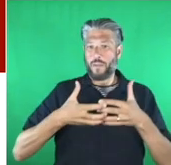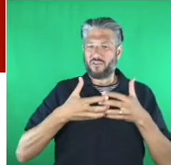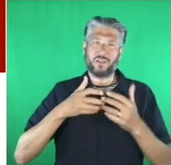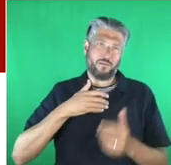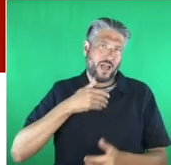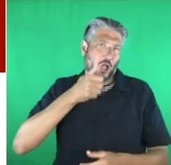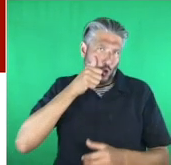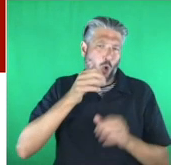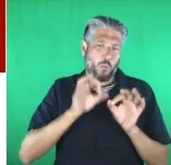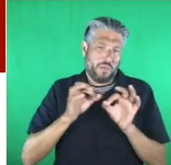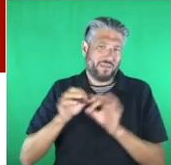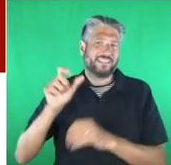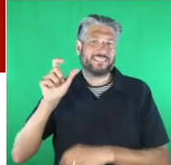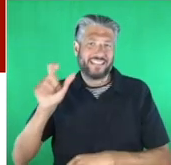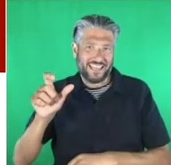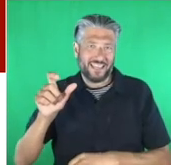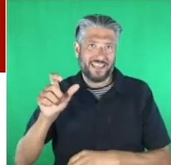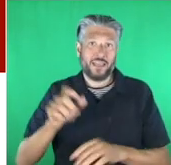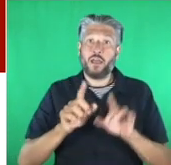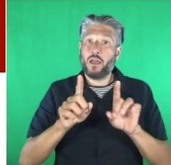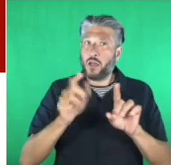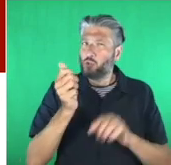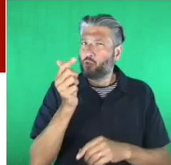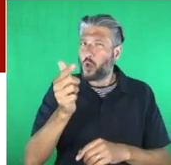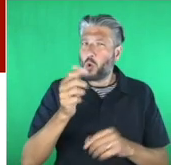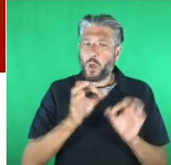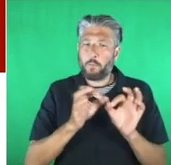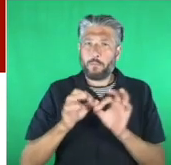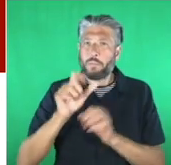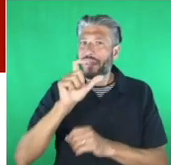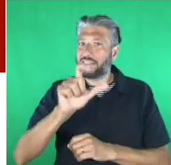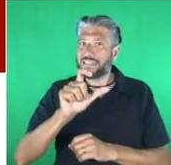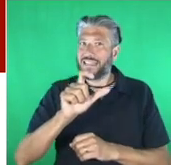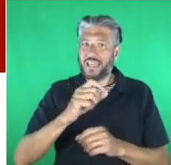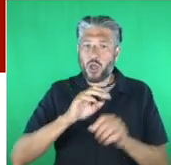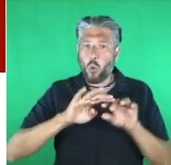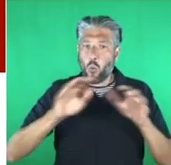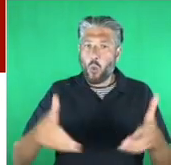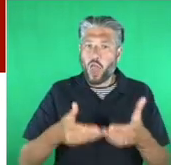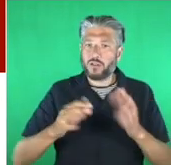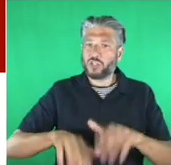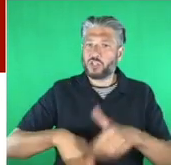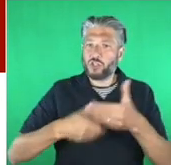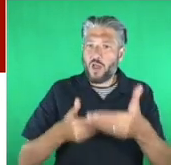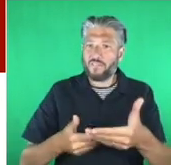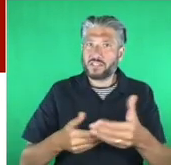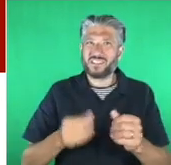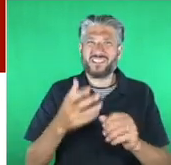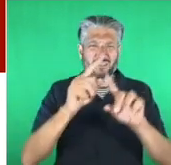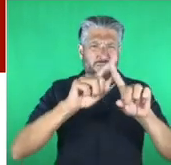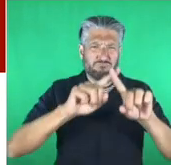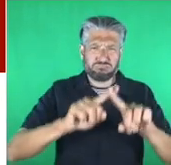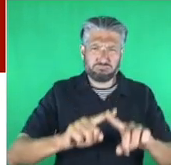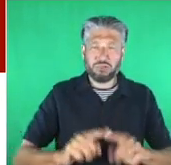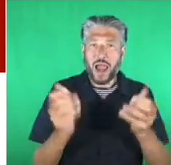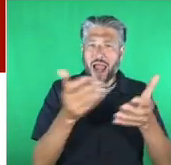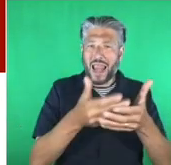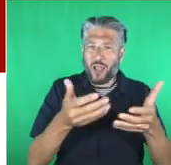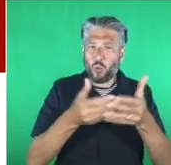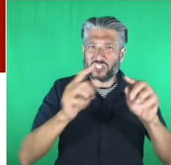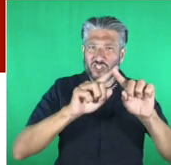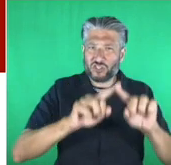service online provides news and analysis of 44 languages reaching between 40 and 80 million people a week